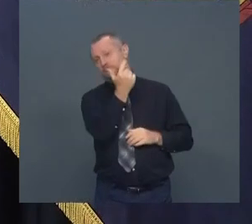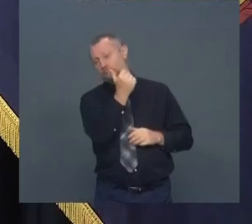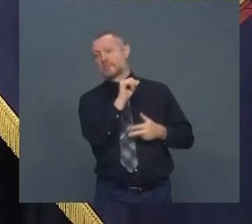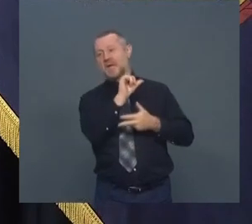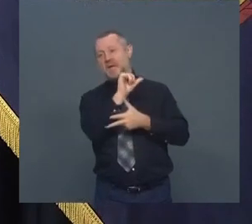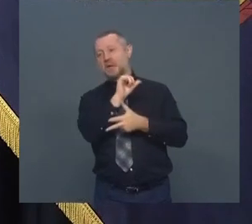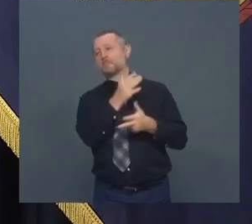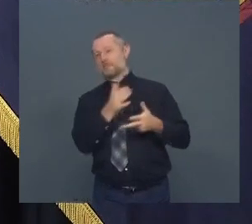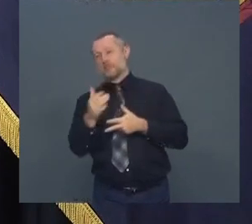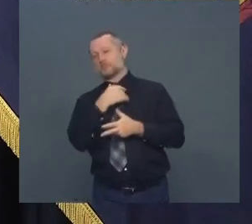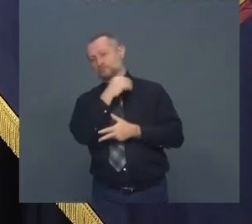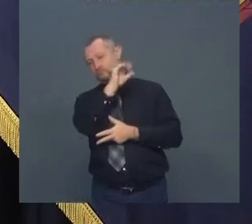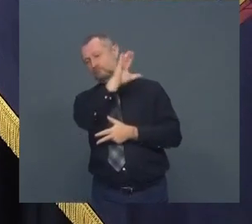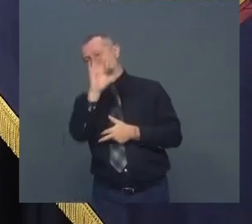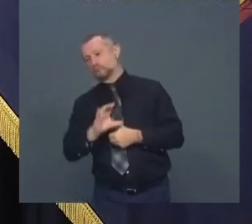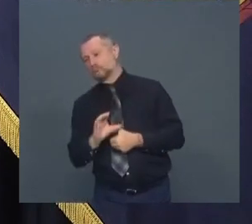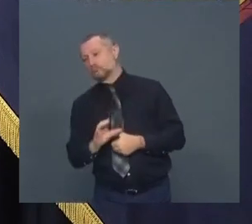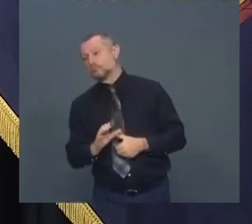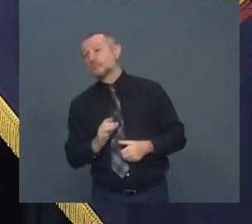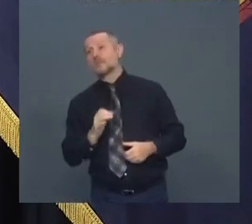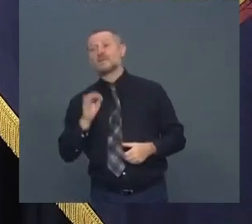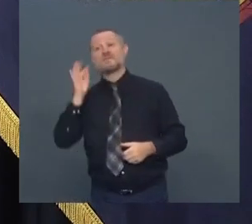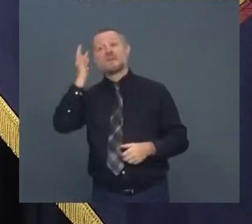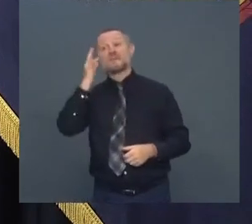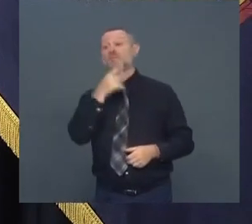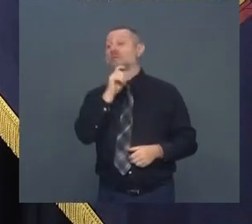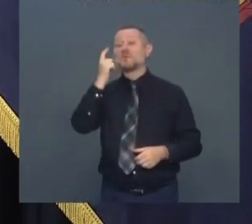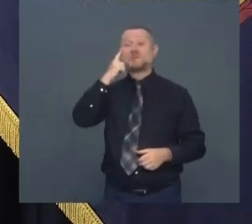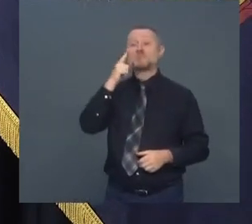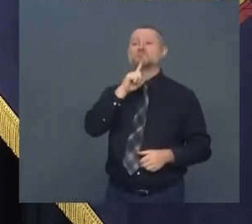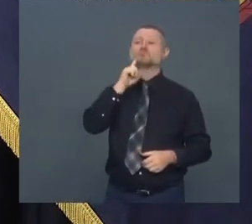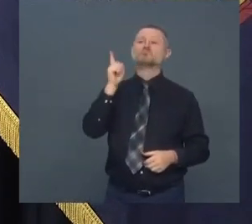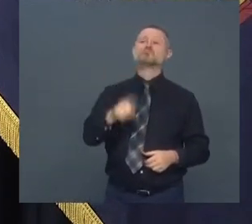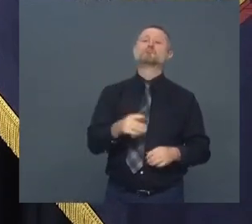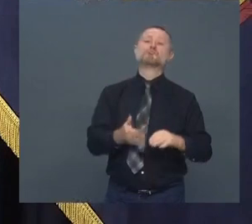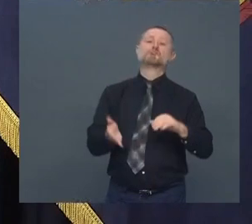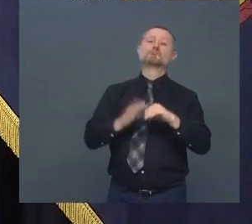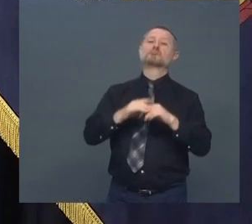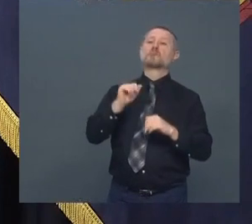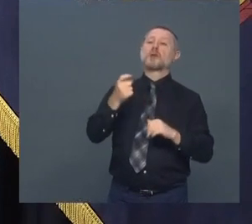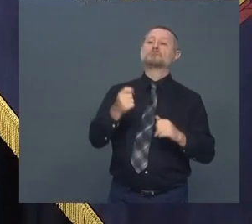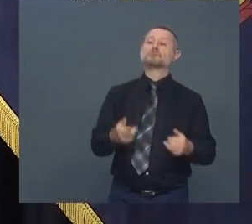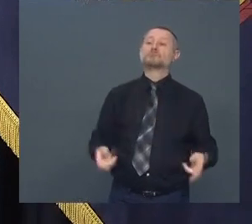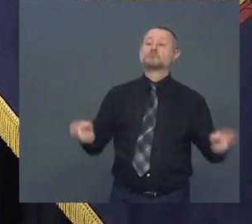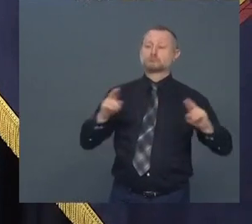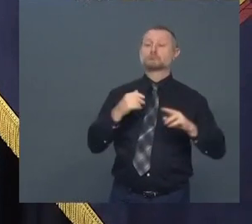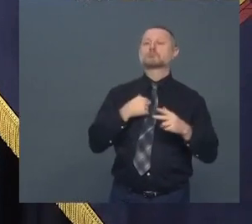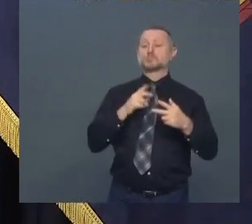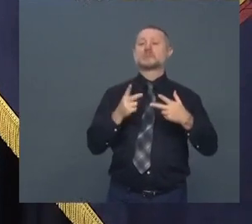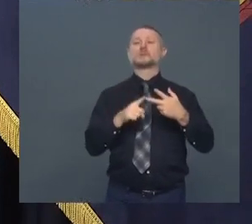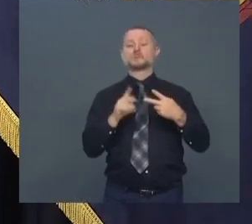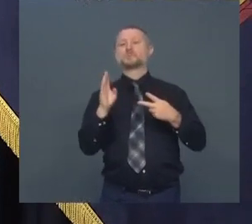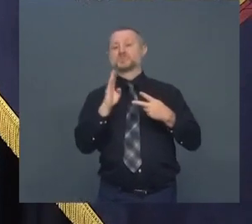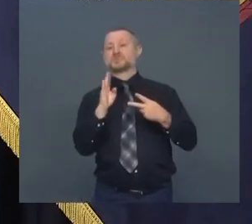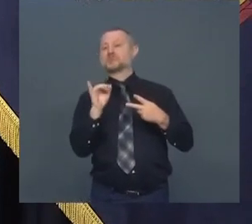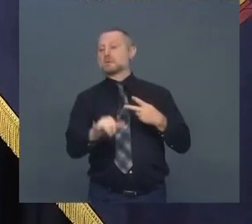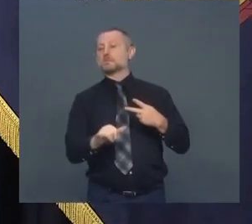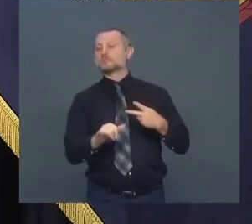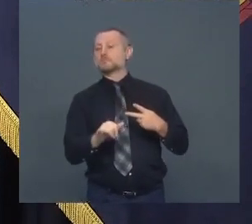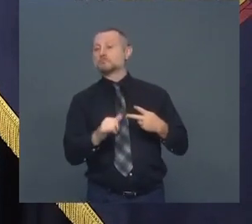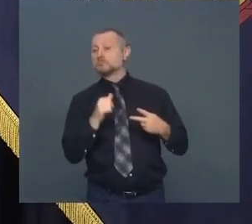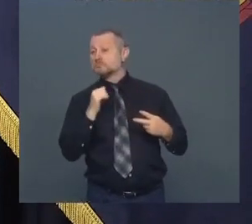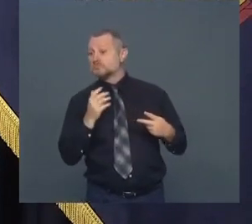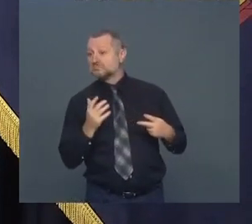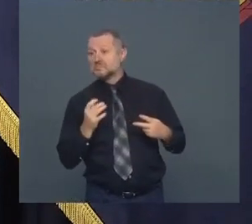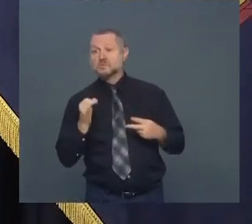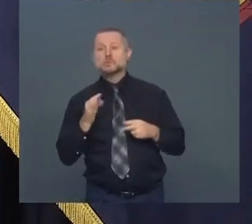some federal revenue. Uh, I'm not giving up that there won't be some short-term